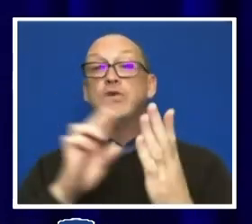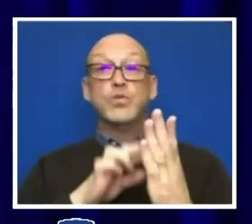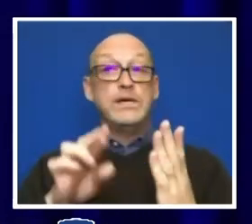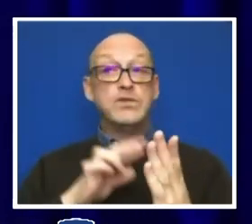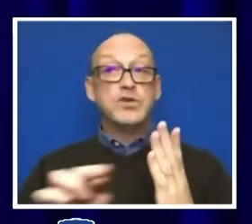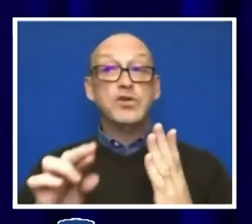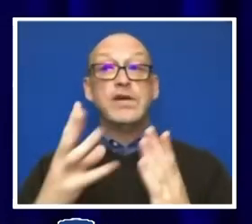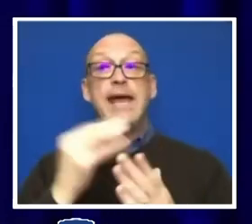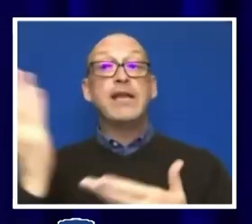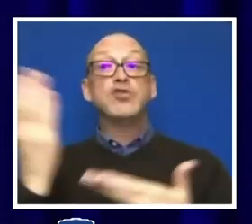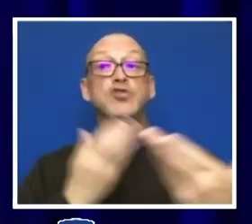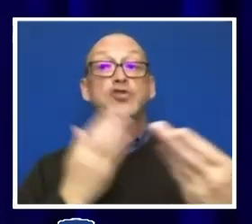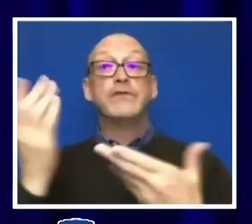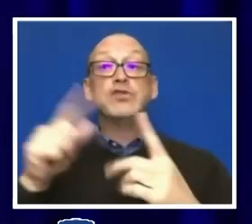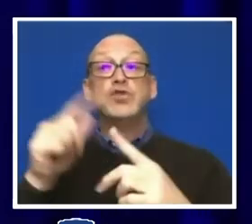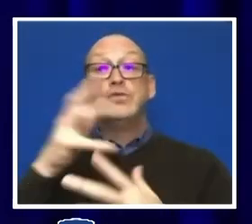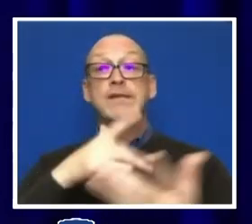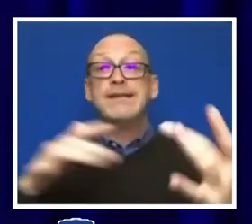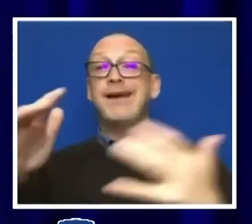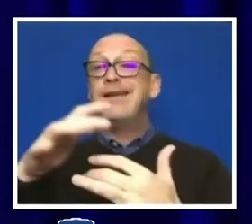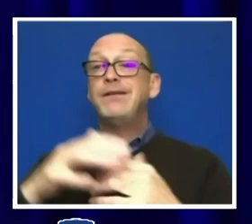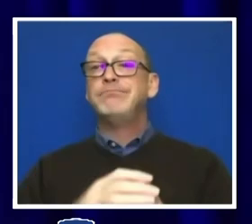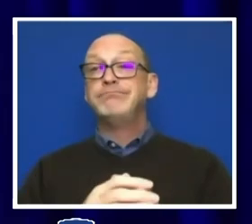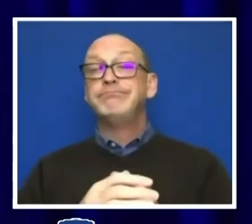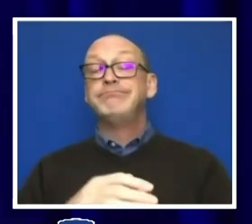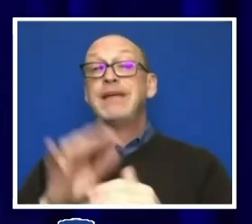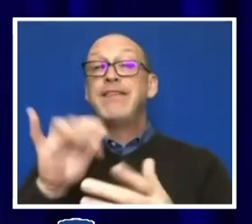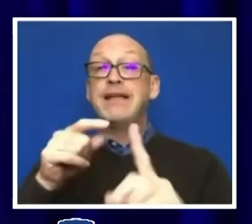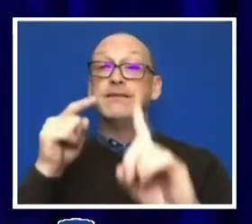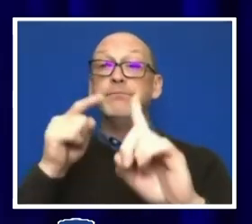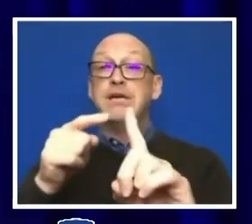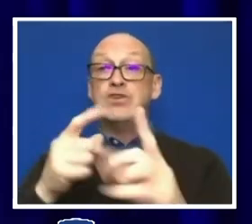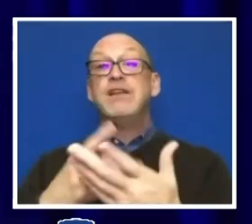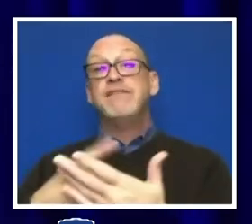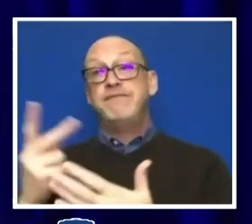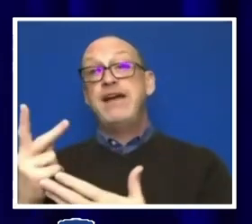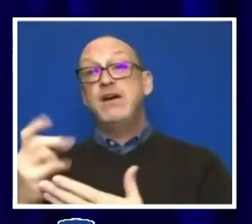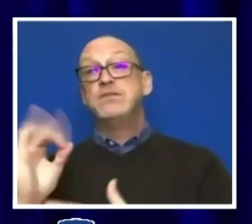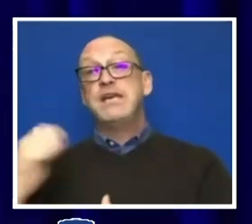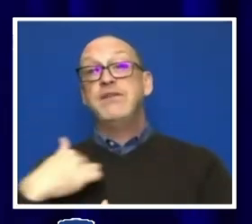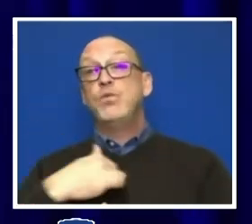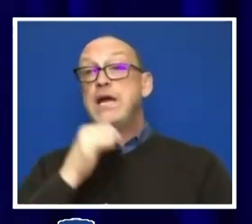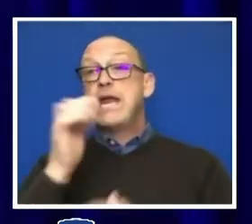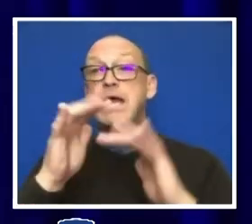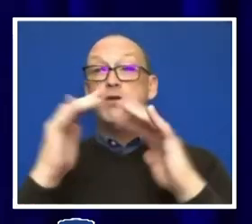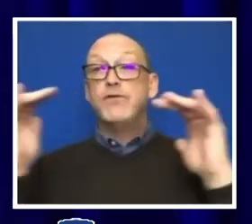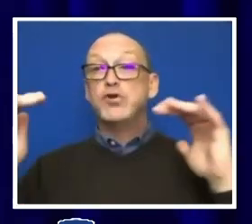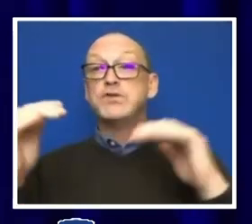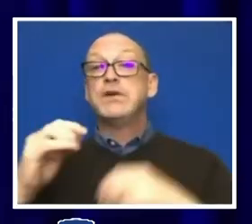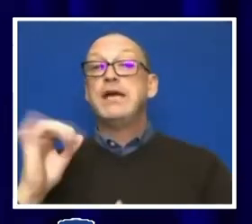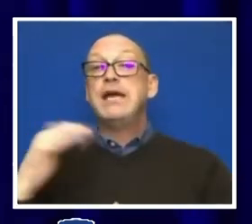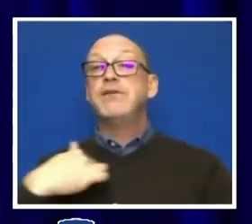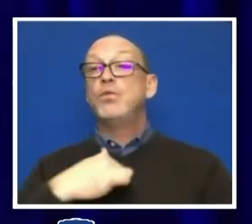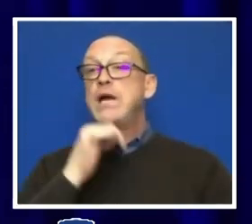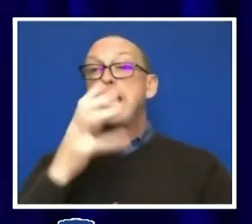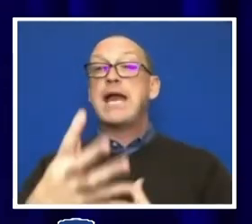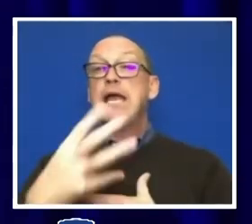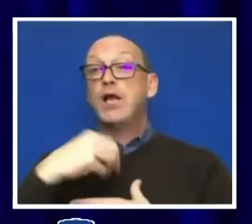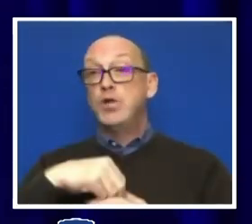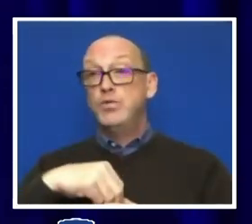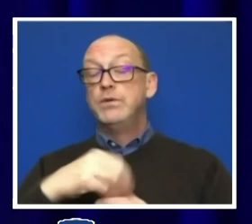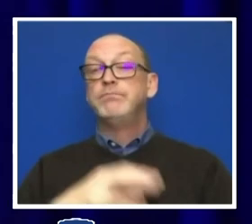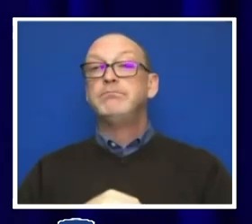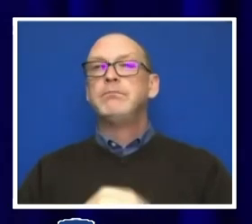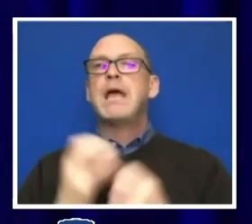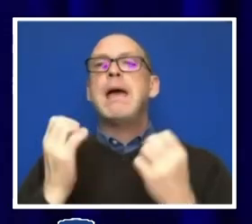service to society. It is a mission that fails if we're not diverse, if we're not inclusive. There are many